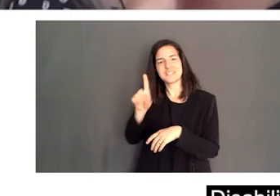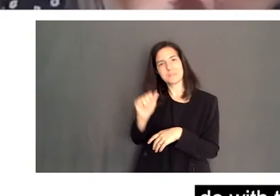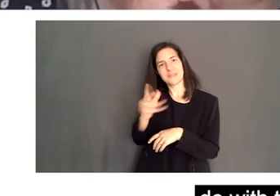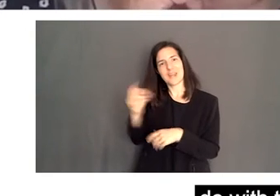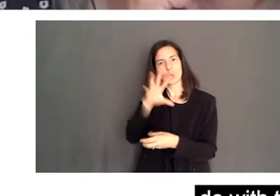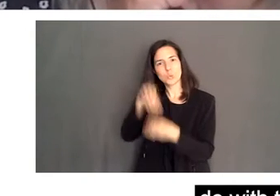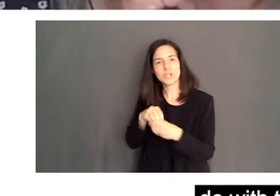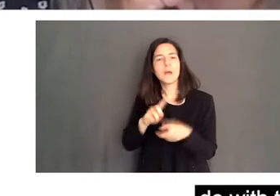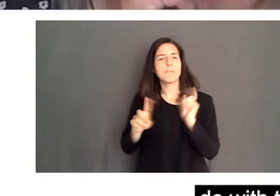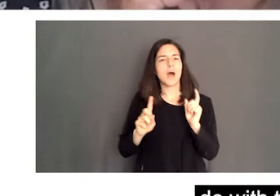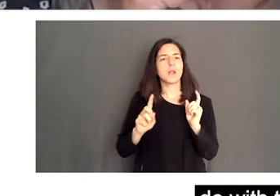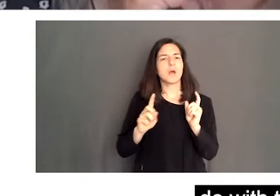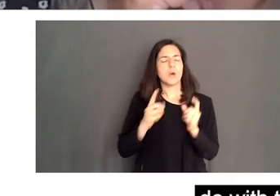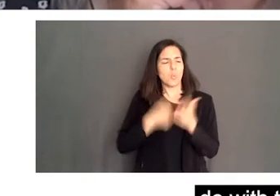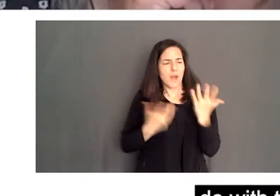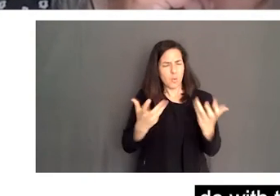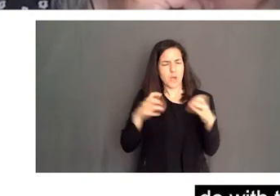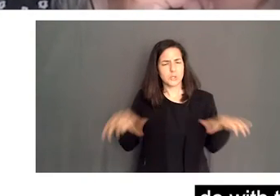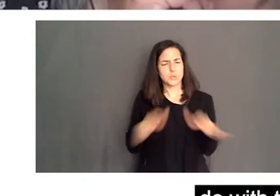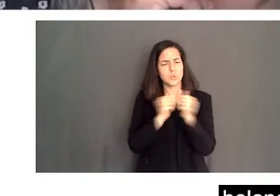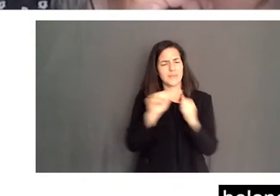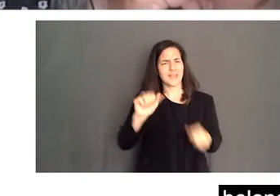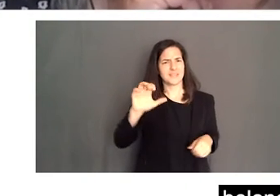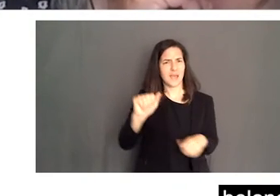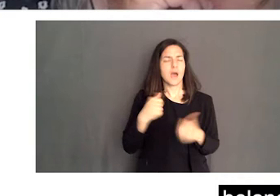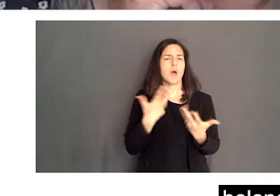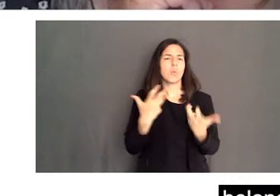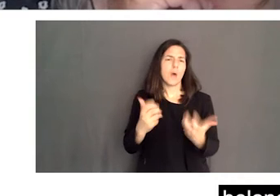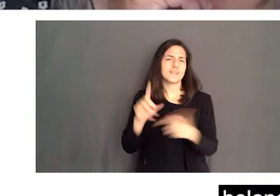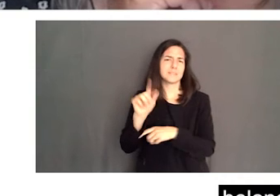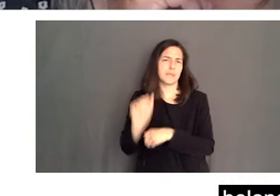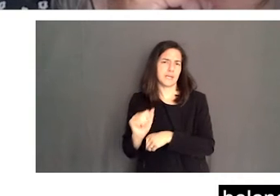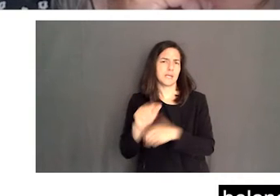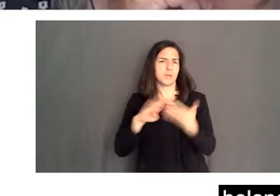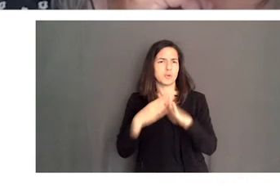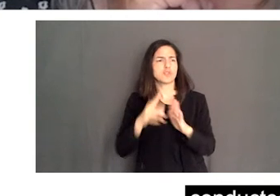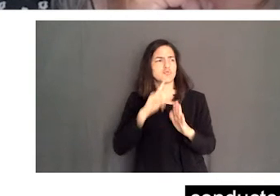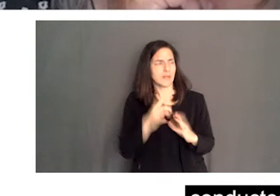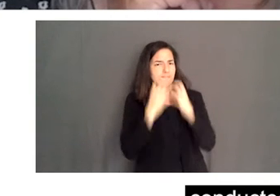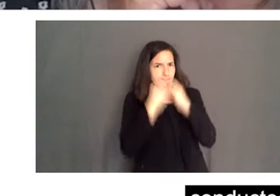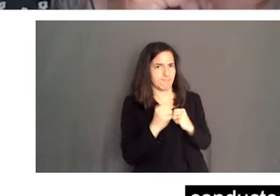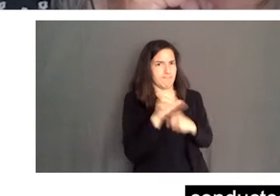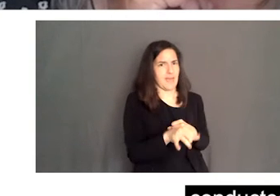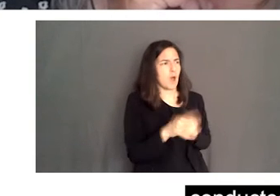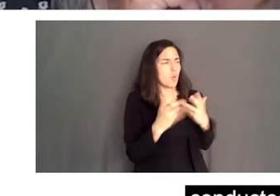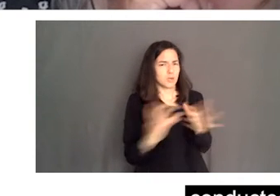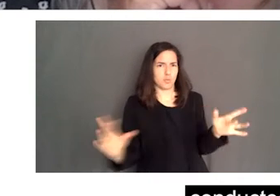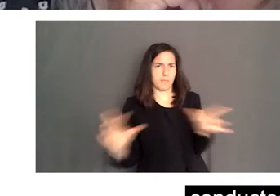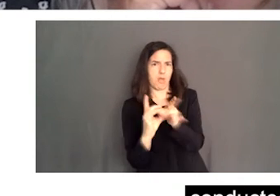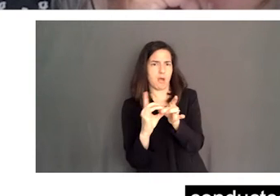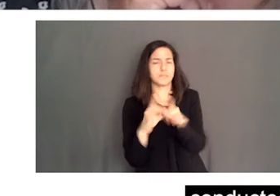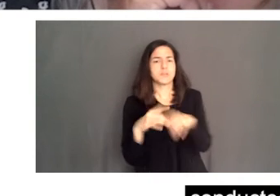wanted to do with the ACA was make it, was make sure it belonged to the disability community. So, we conducted a massive